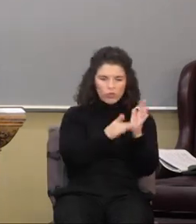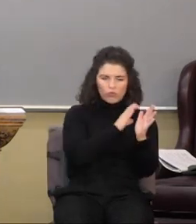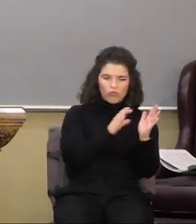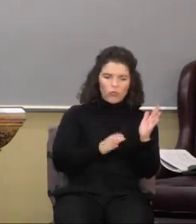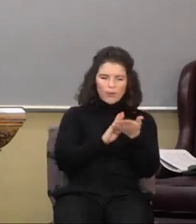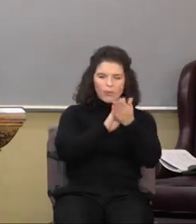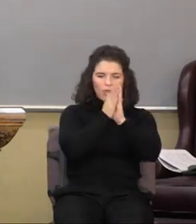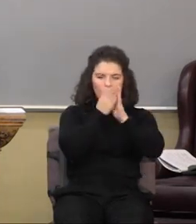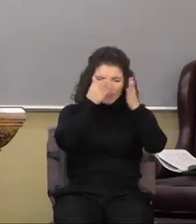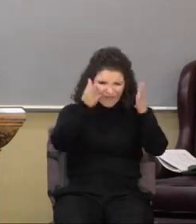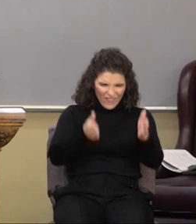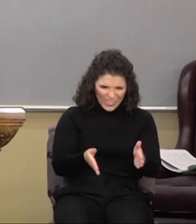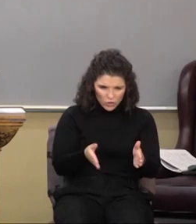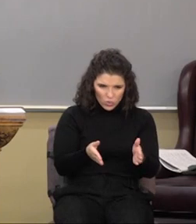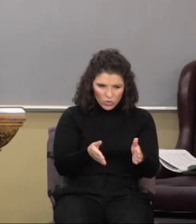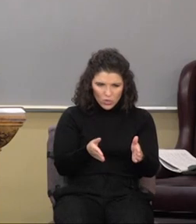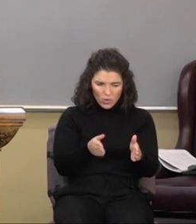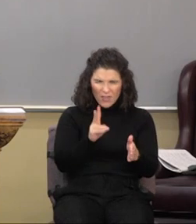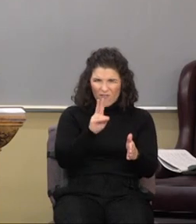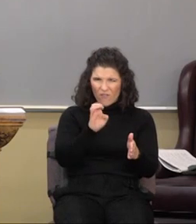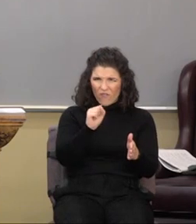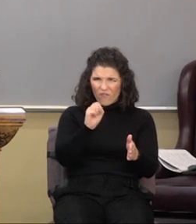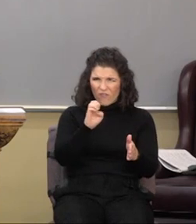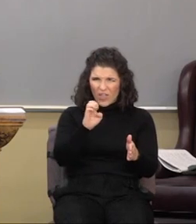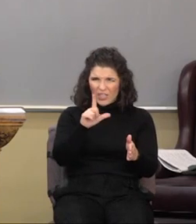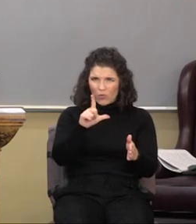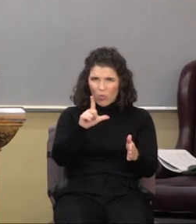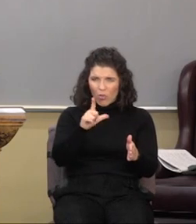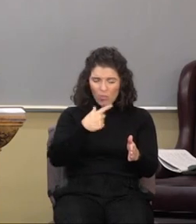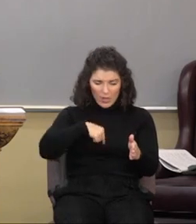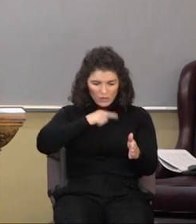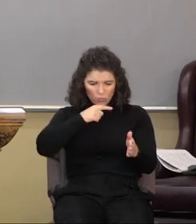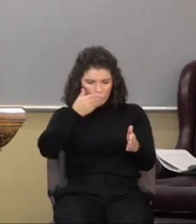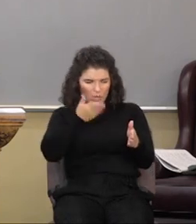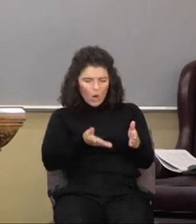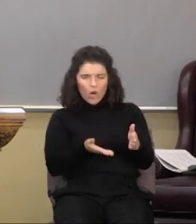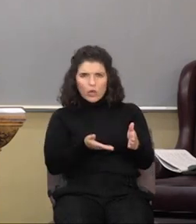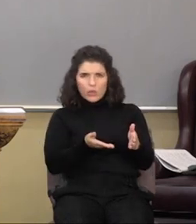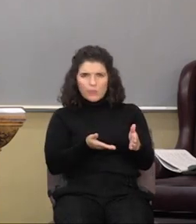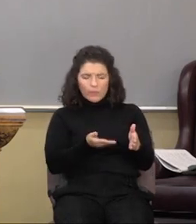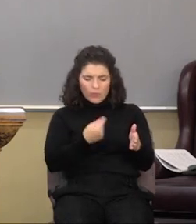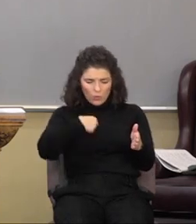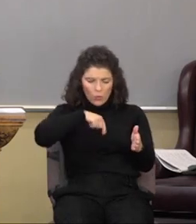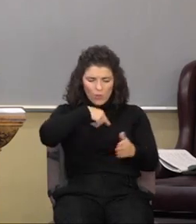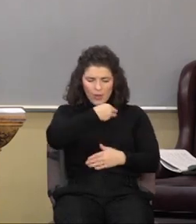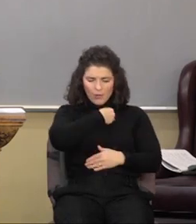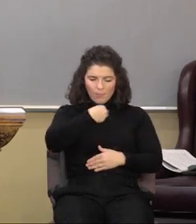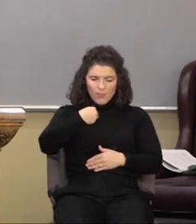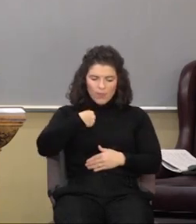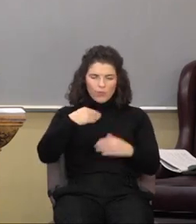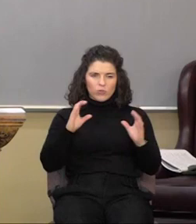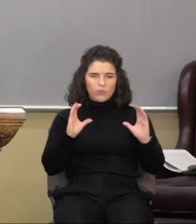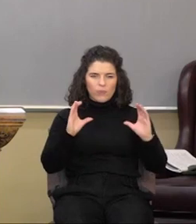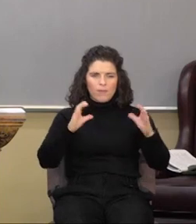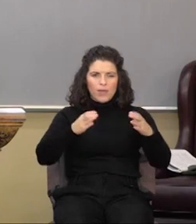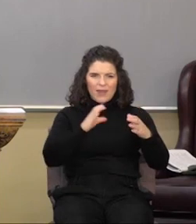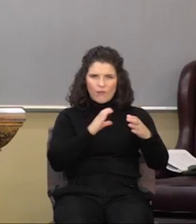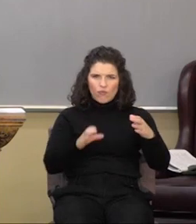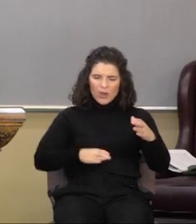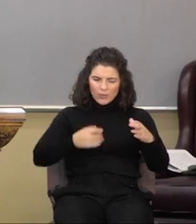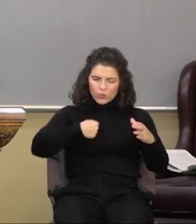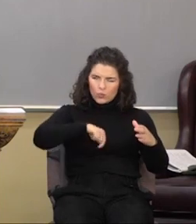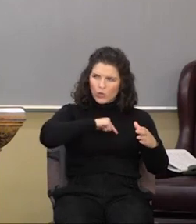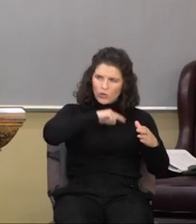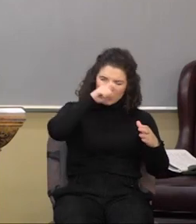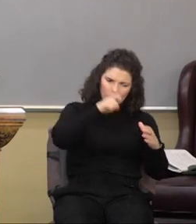remember, that's who we are now. We're as members of the body of Christ. We are vessels. We are